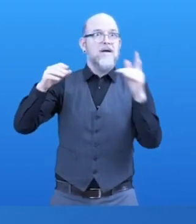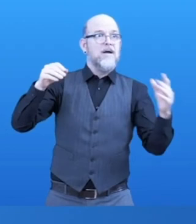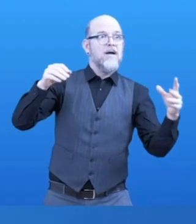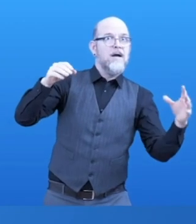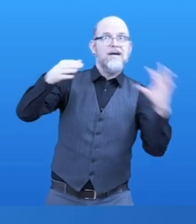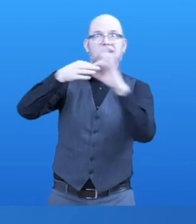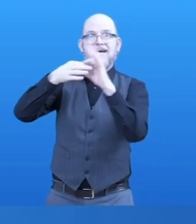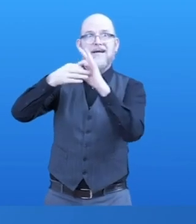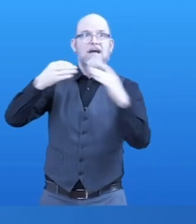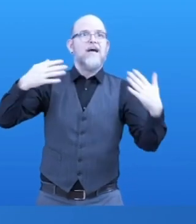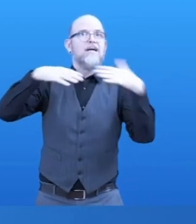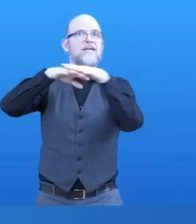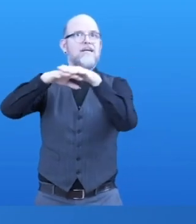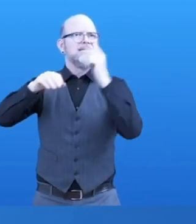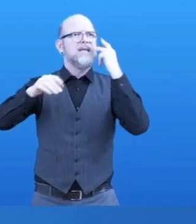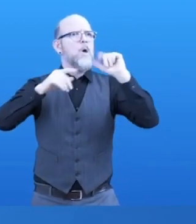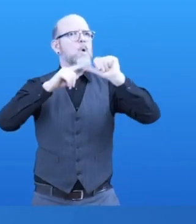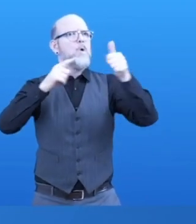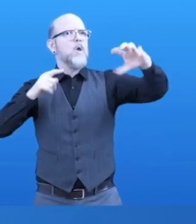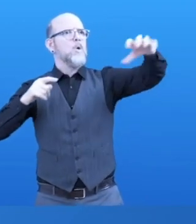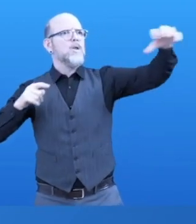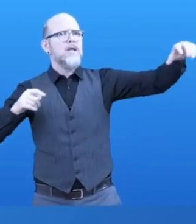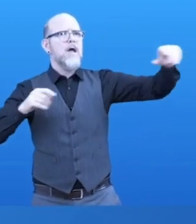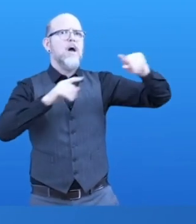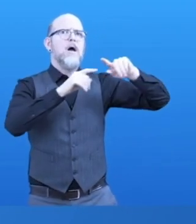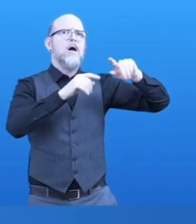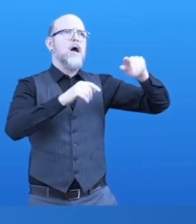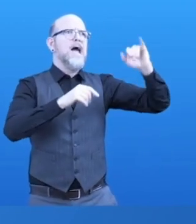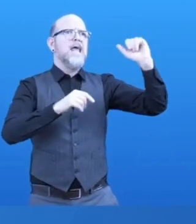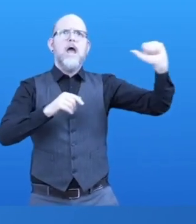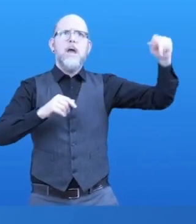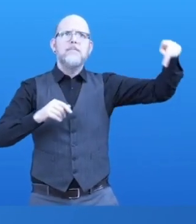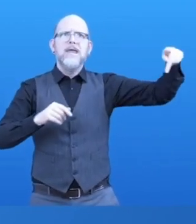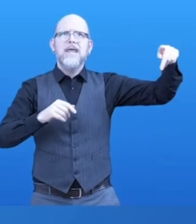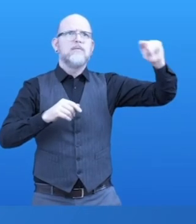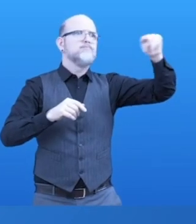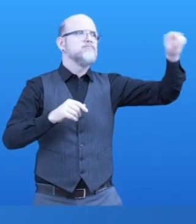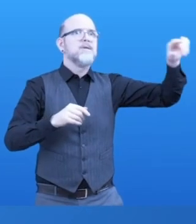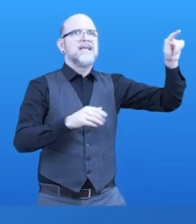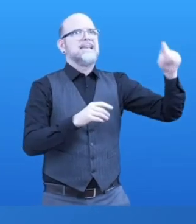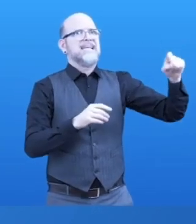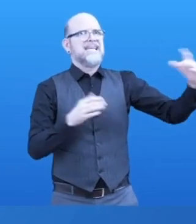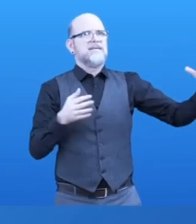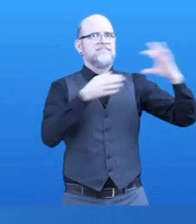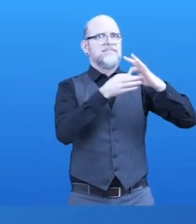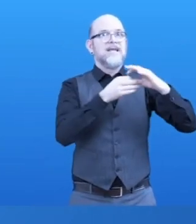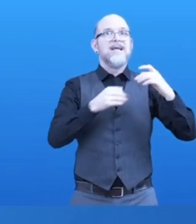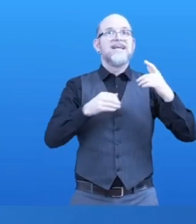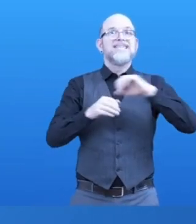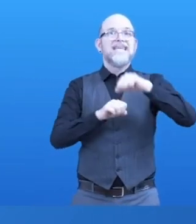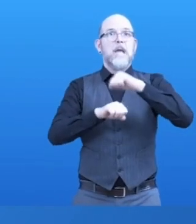in Singapore, we are also pushing through with our own efforts, firstly by working with government agencies to improve the accessibility of their websites.